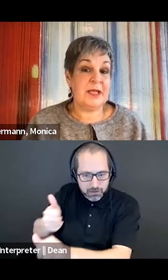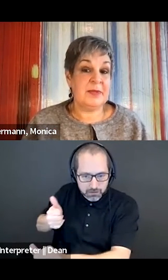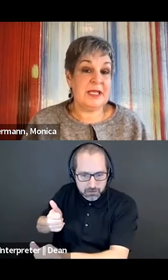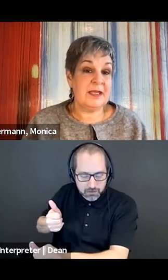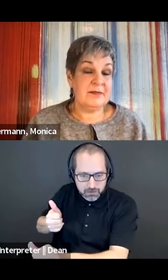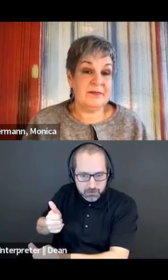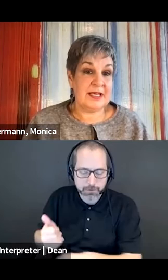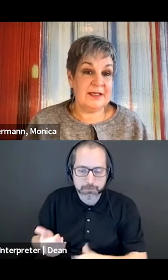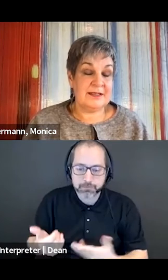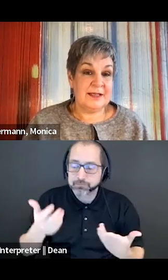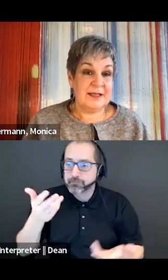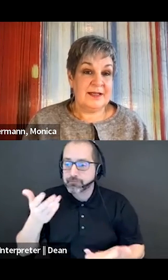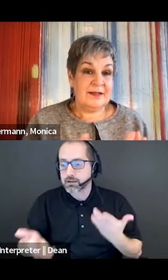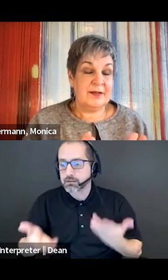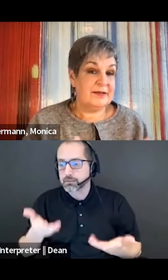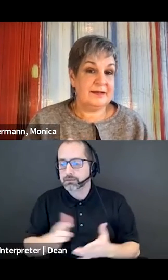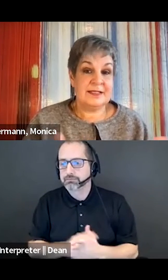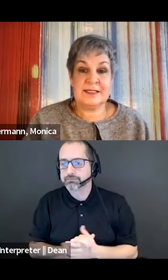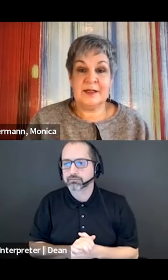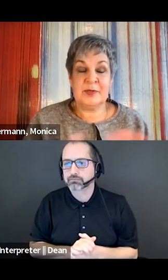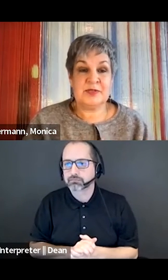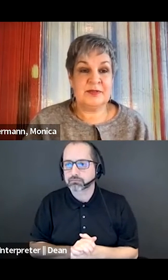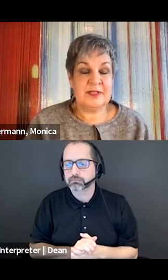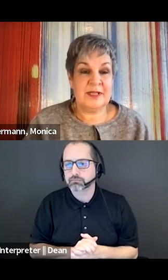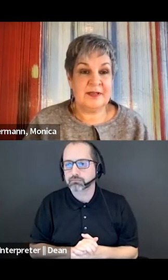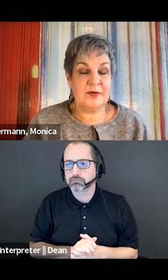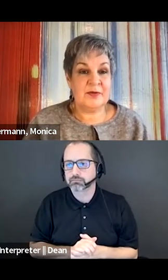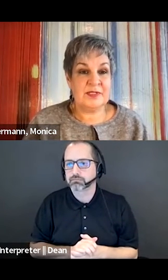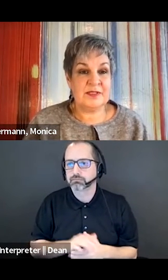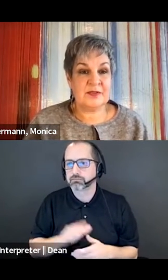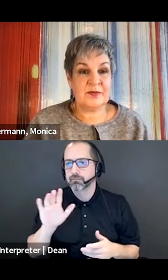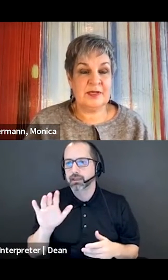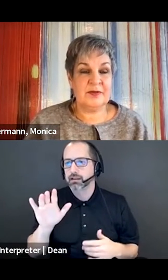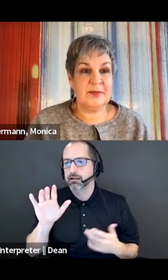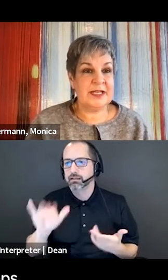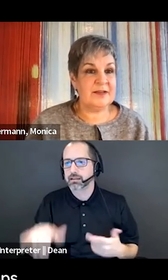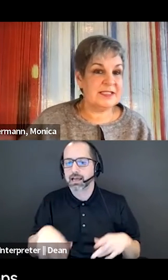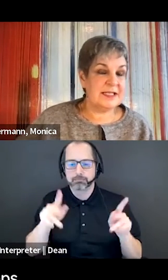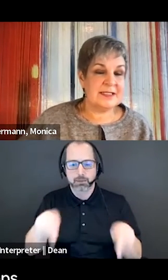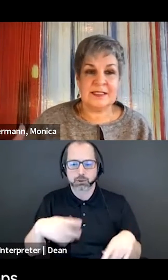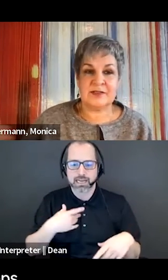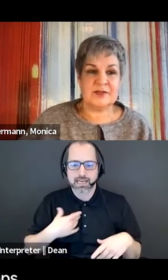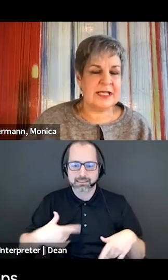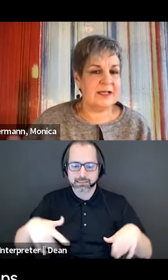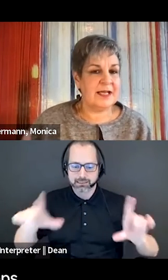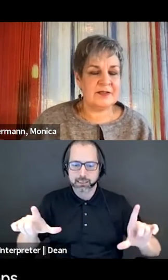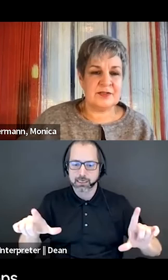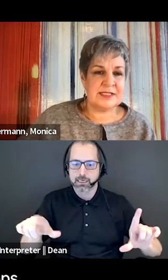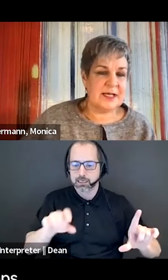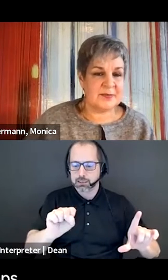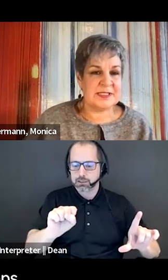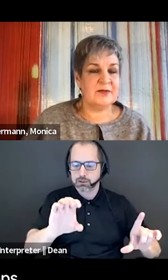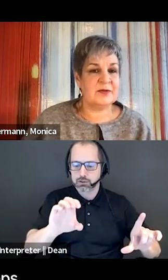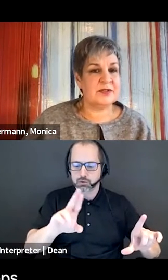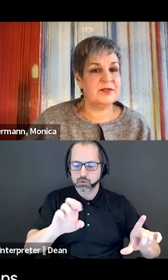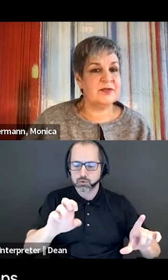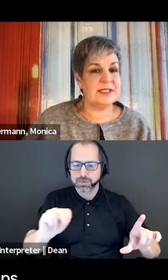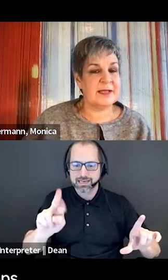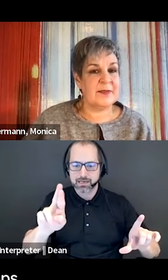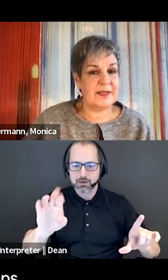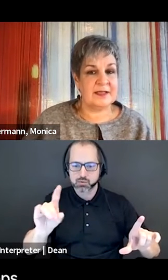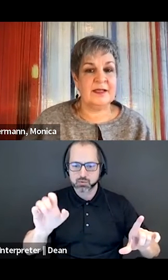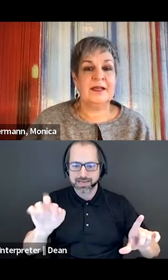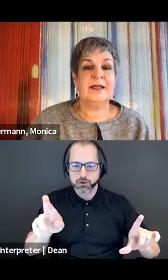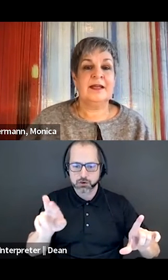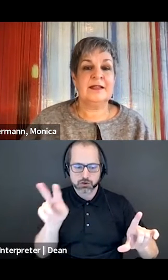it may be that the, let's say a person who uses a screen reader might have to take six or 10 extra steps in order to